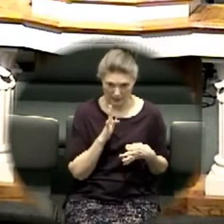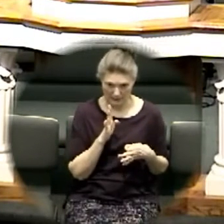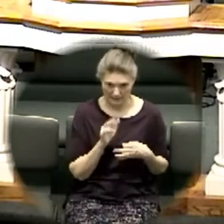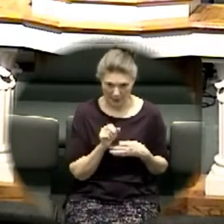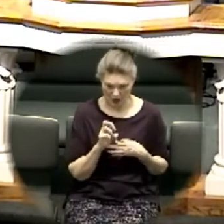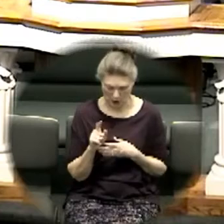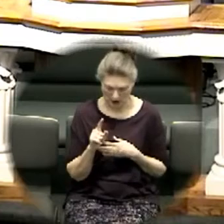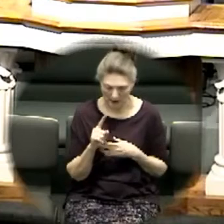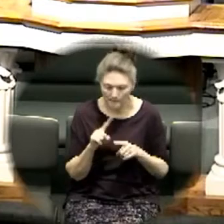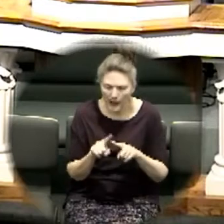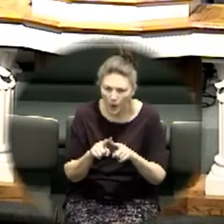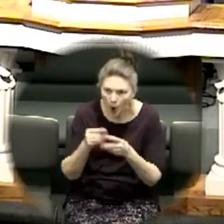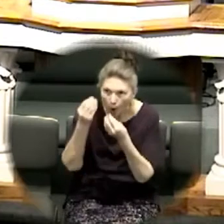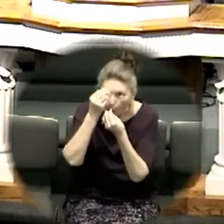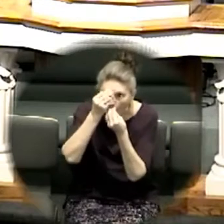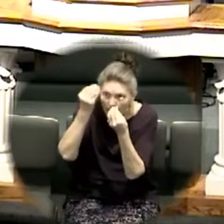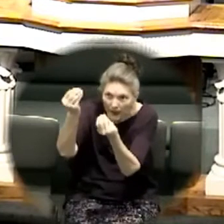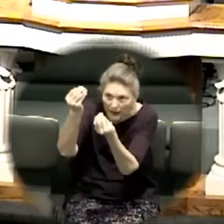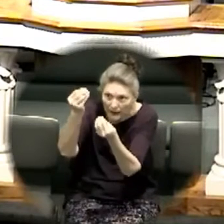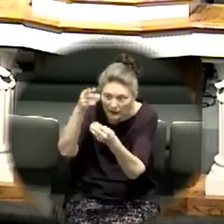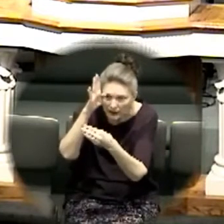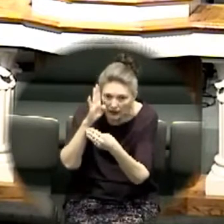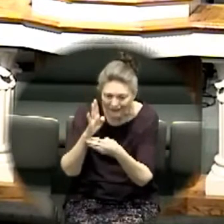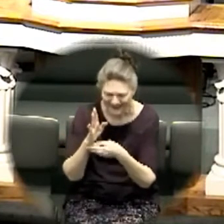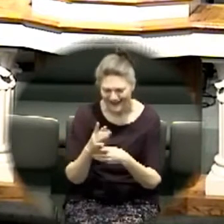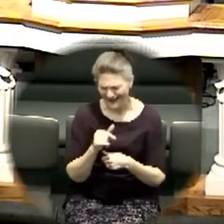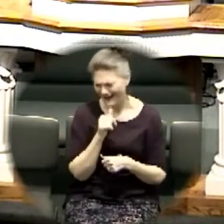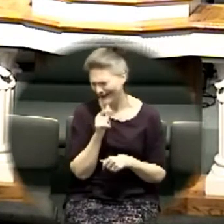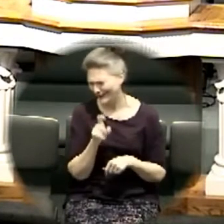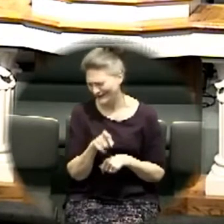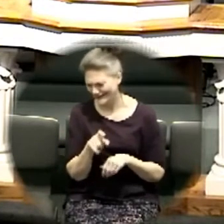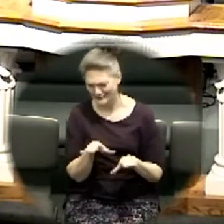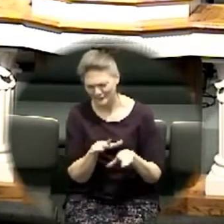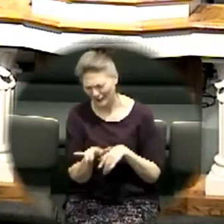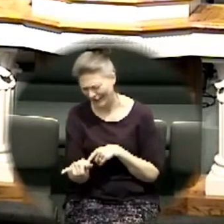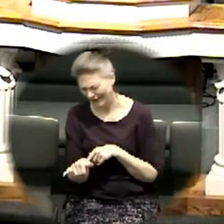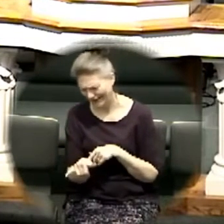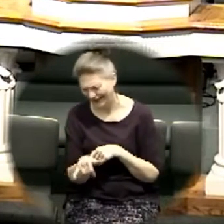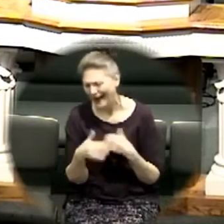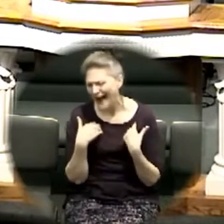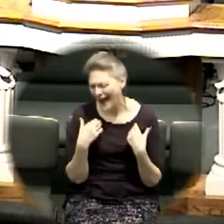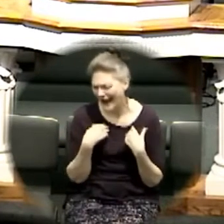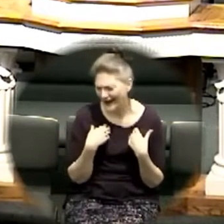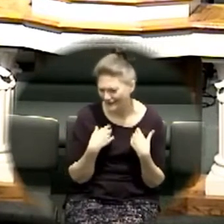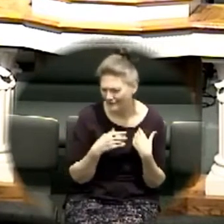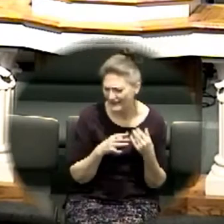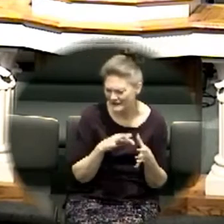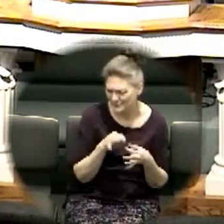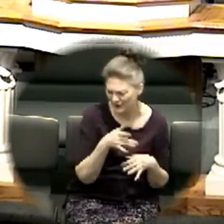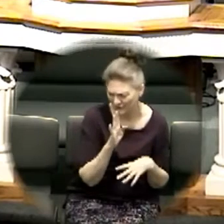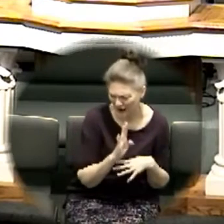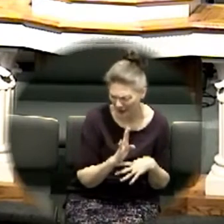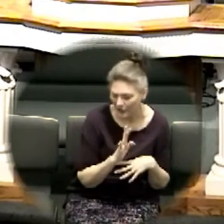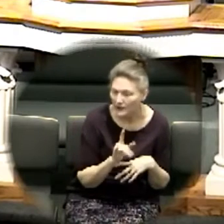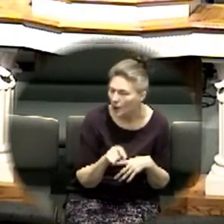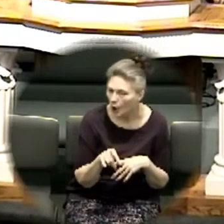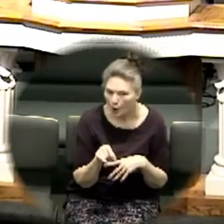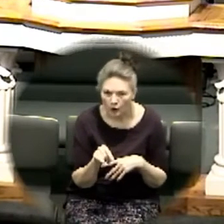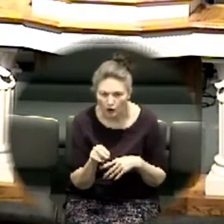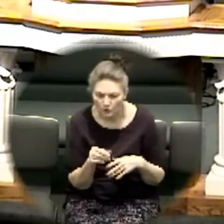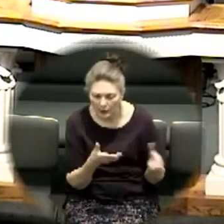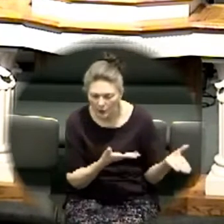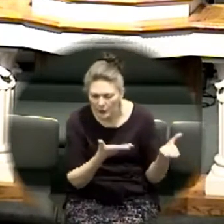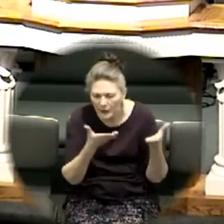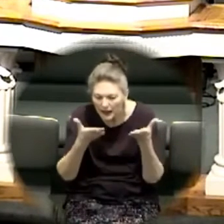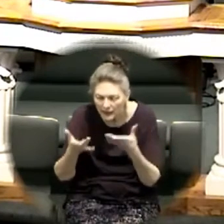well I don't have to do anything I have the ark oh you have to pick up the ark and you have to carry it down into the river